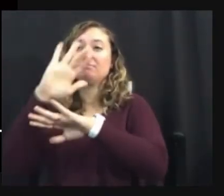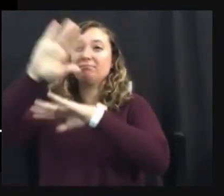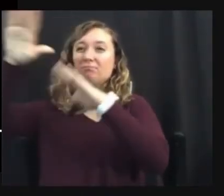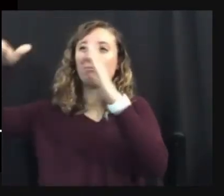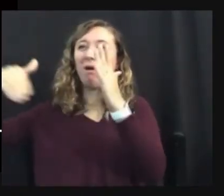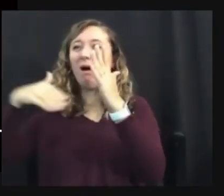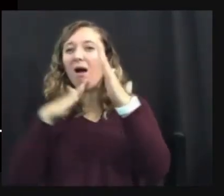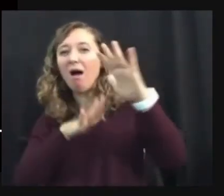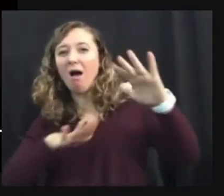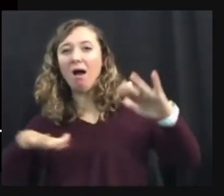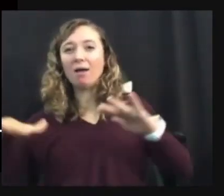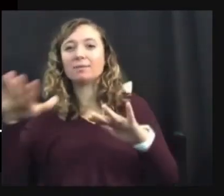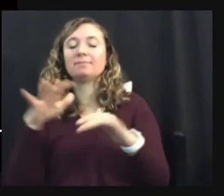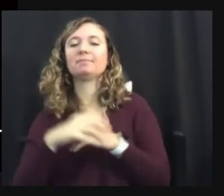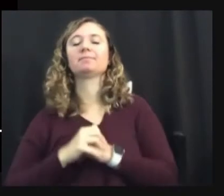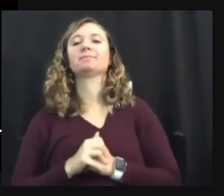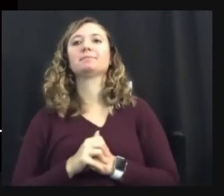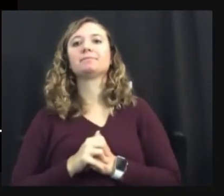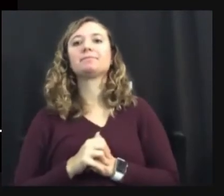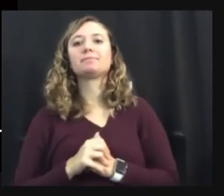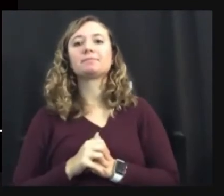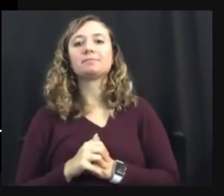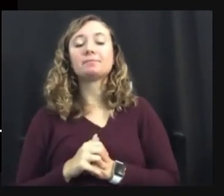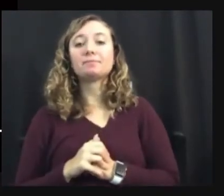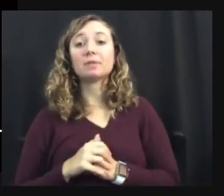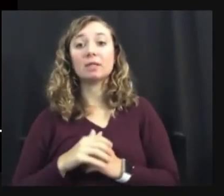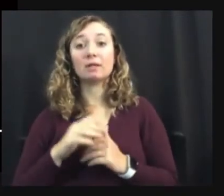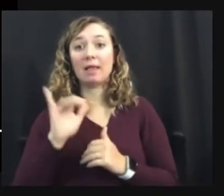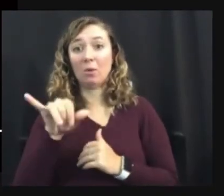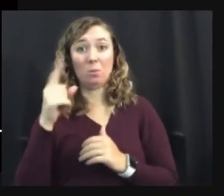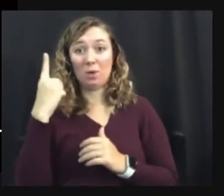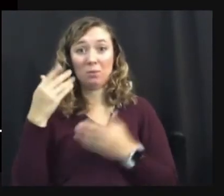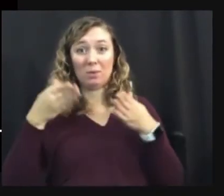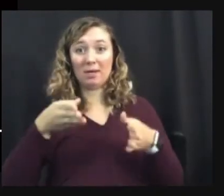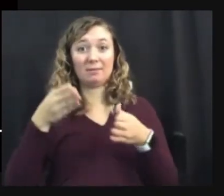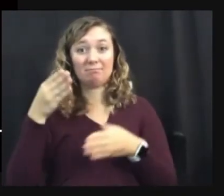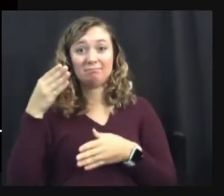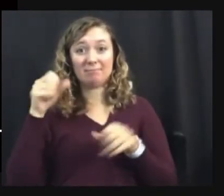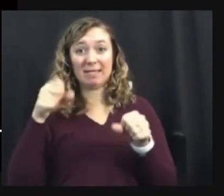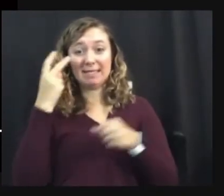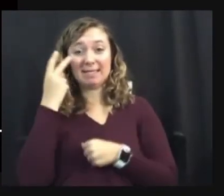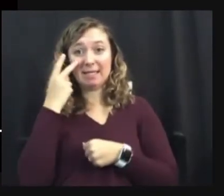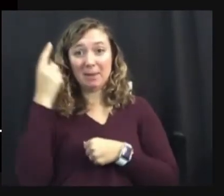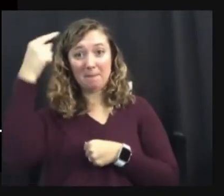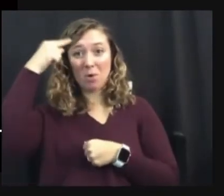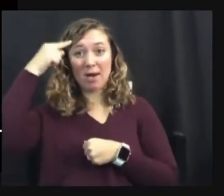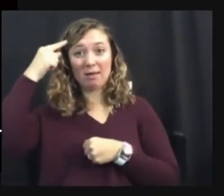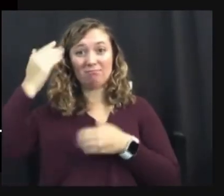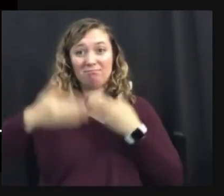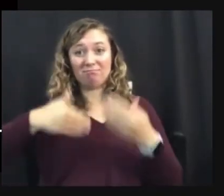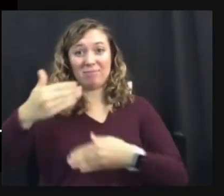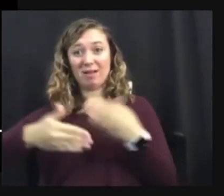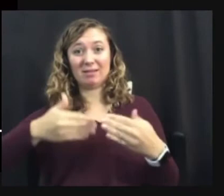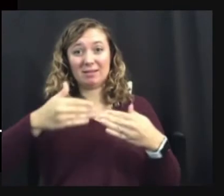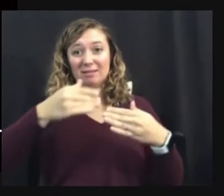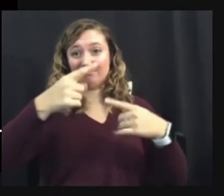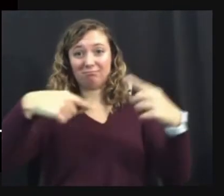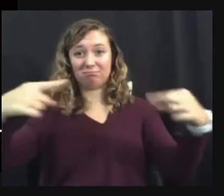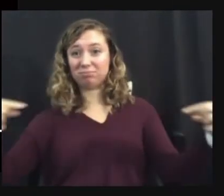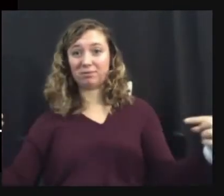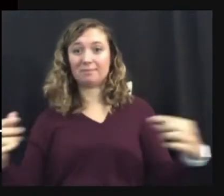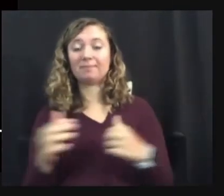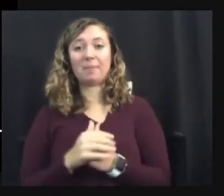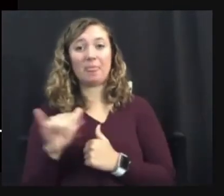way, you can see how different our brains are, how different our minds work. And this is just one small